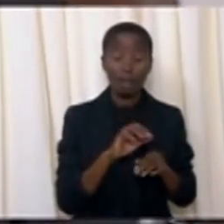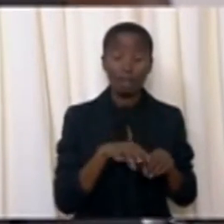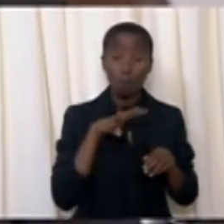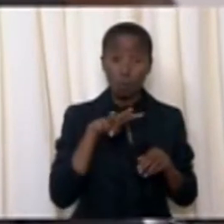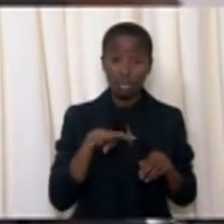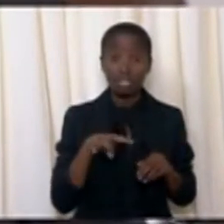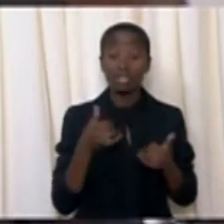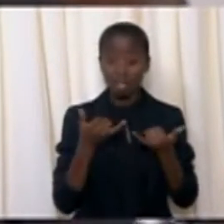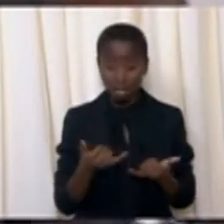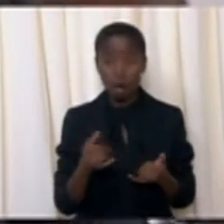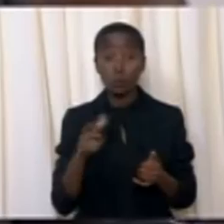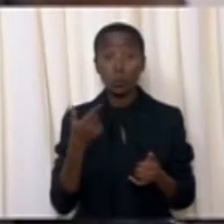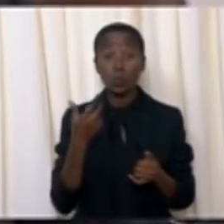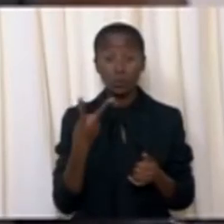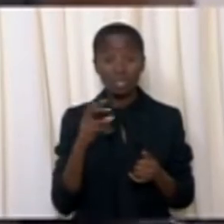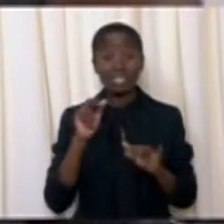in 2016.